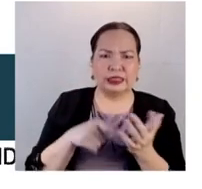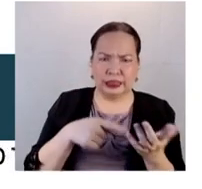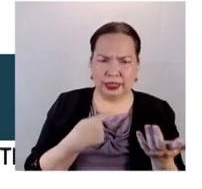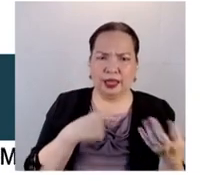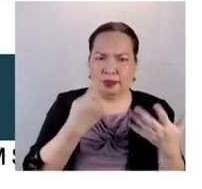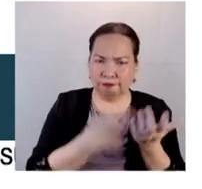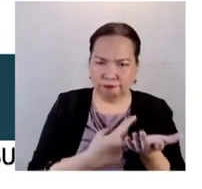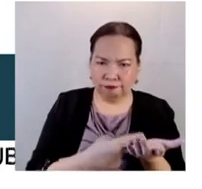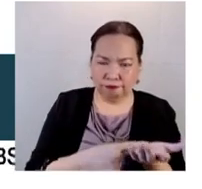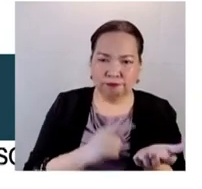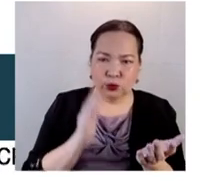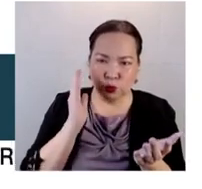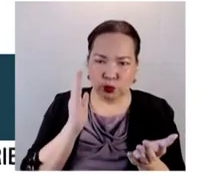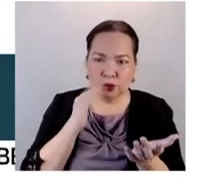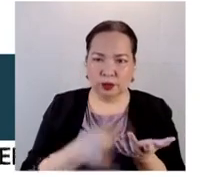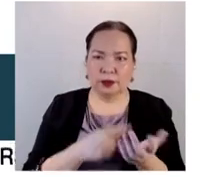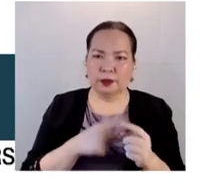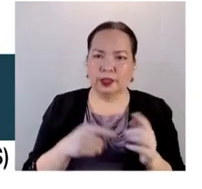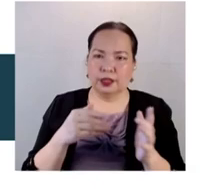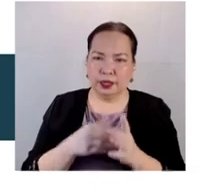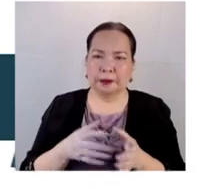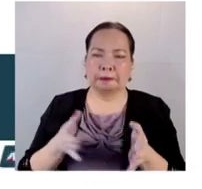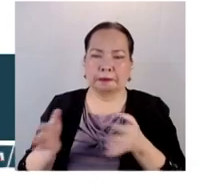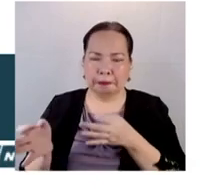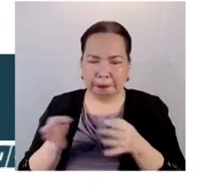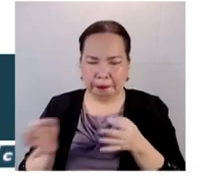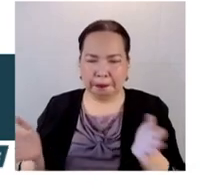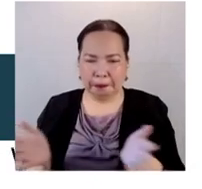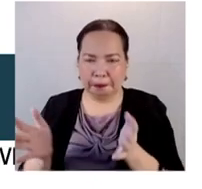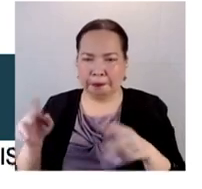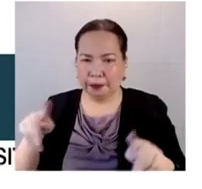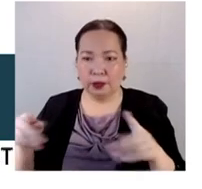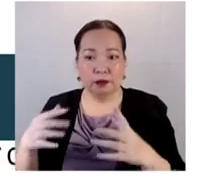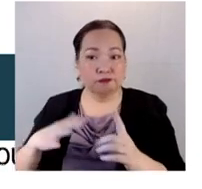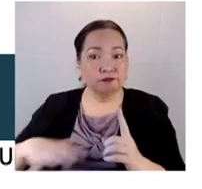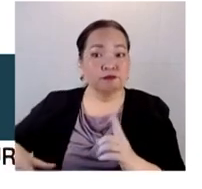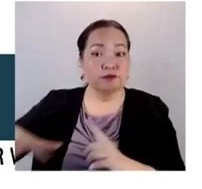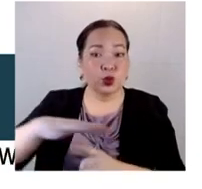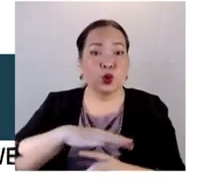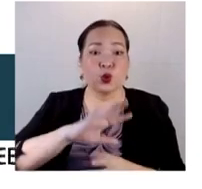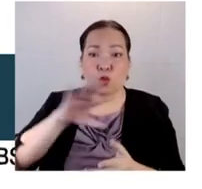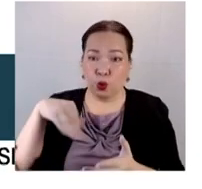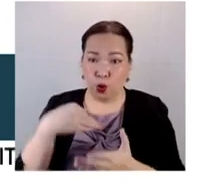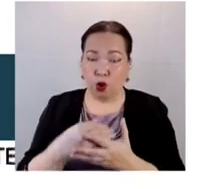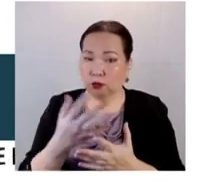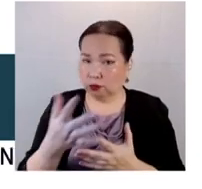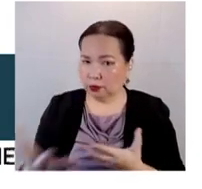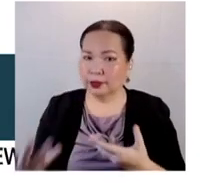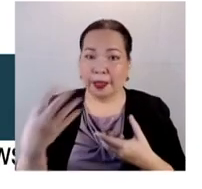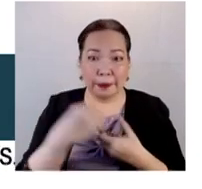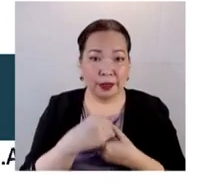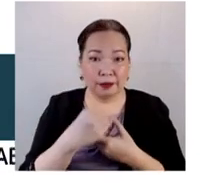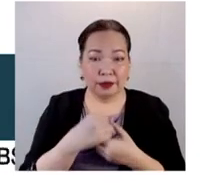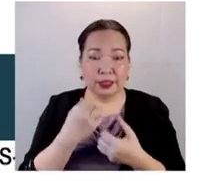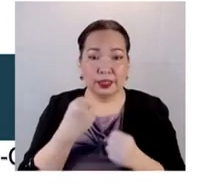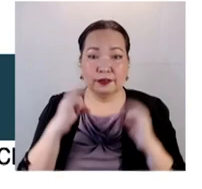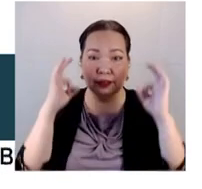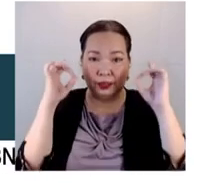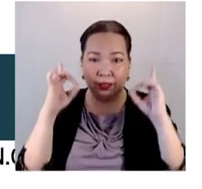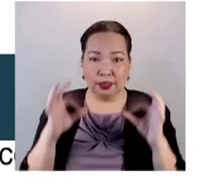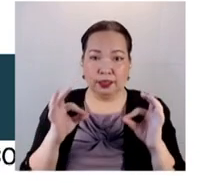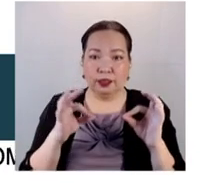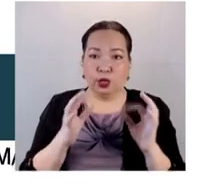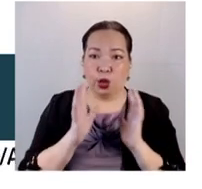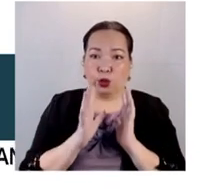be discussed. But again, I will guarantee the public, the stakeholders, they will have a part in any decision that the